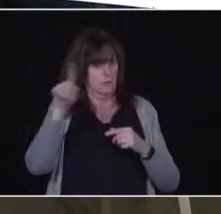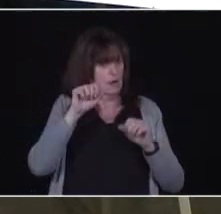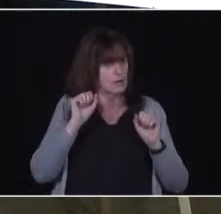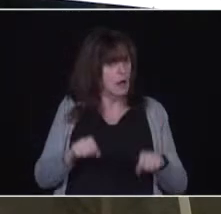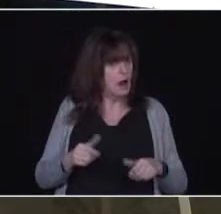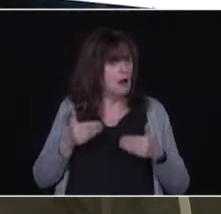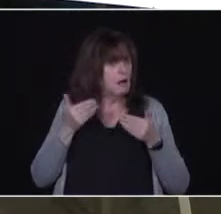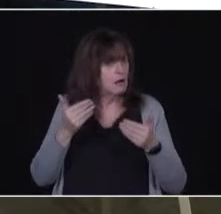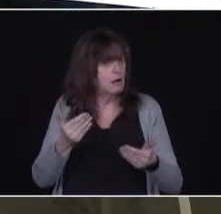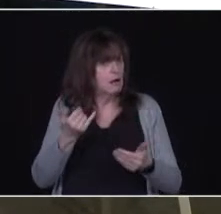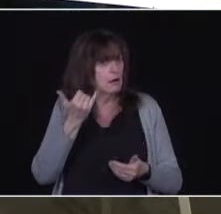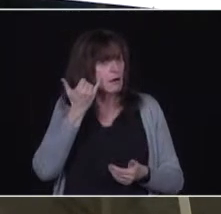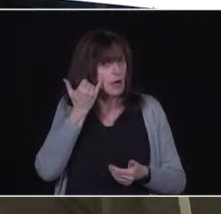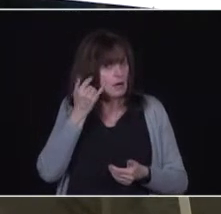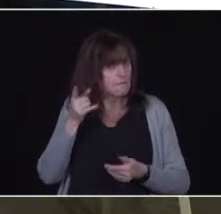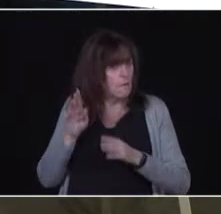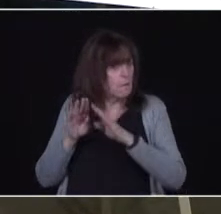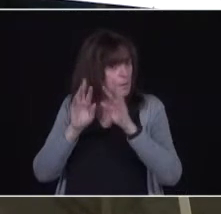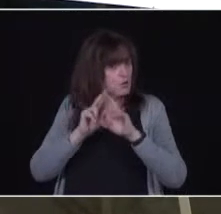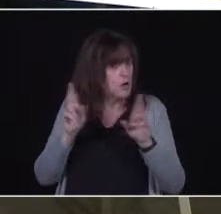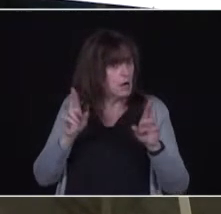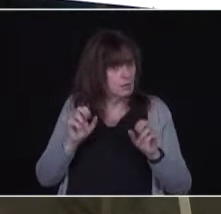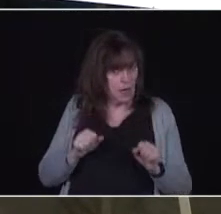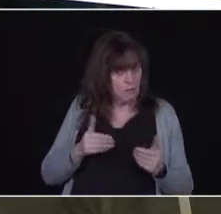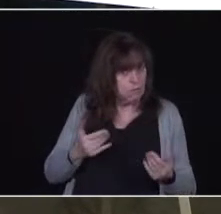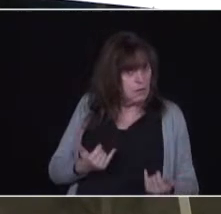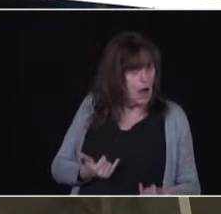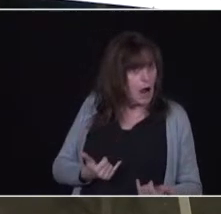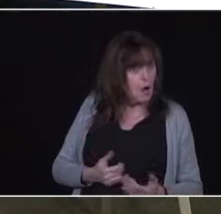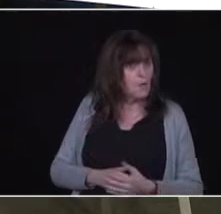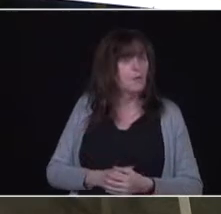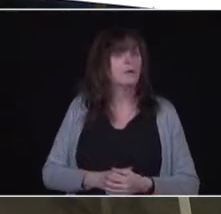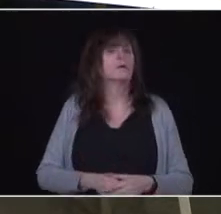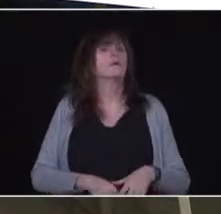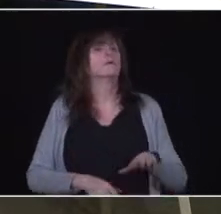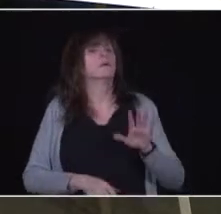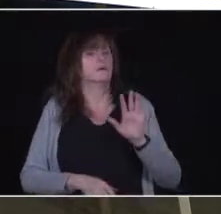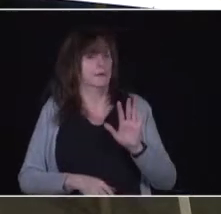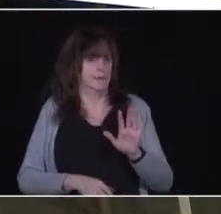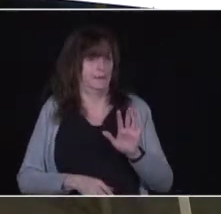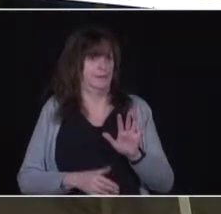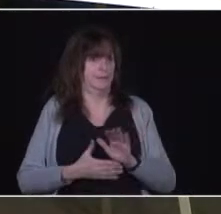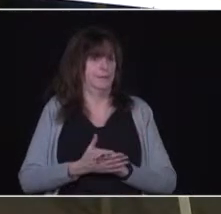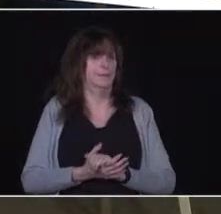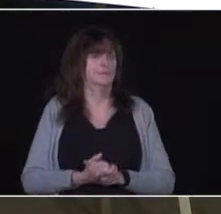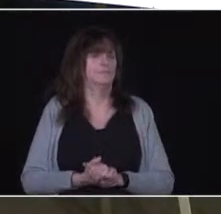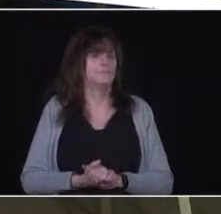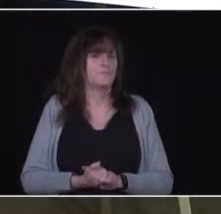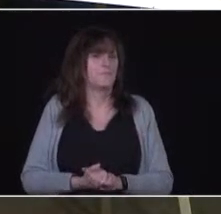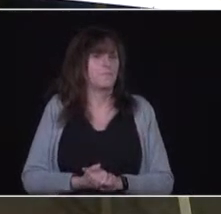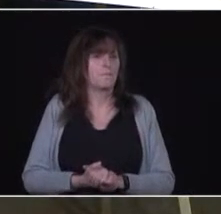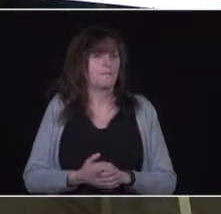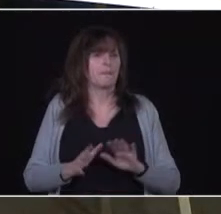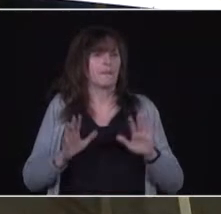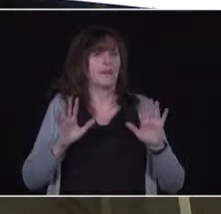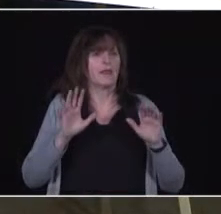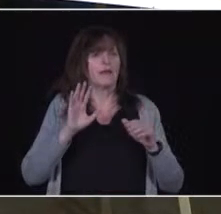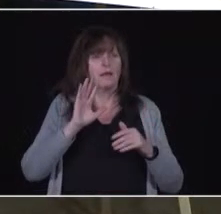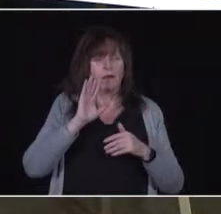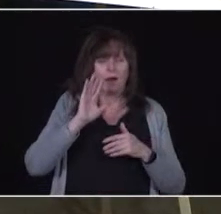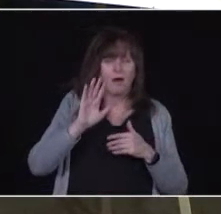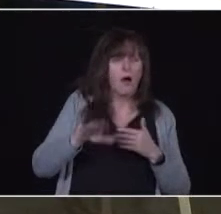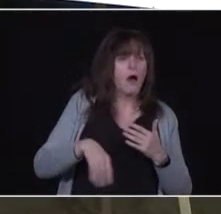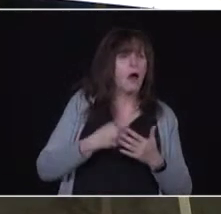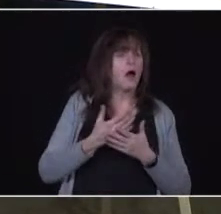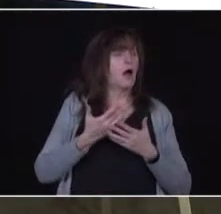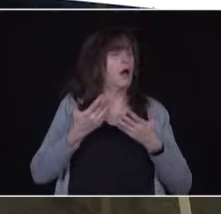Is that correct? What we have said to them, when you have made all reasonable efforts to get the priorities above that group, then you can start with what